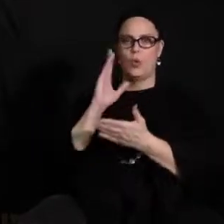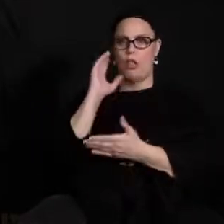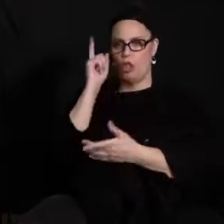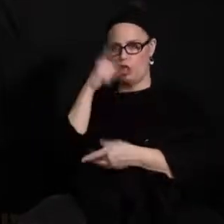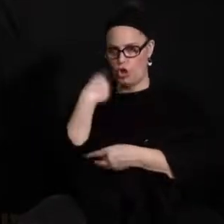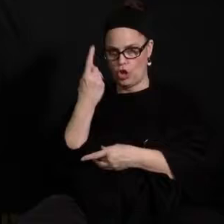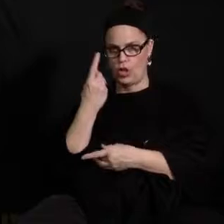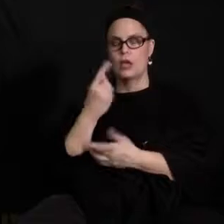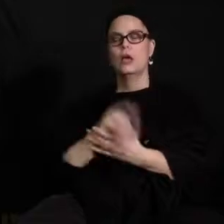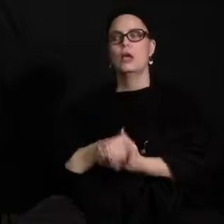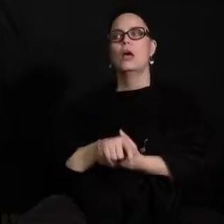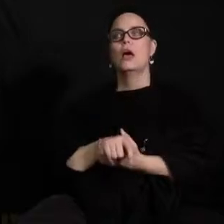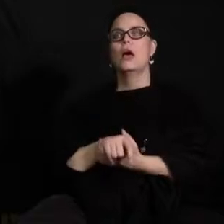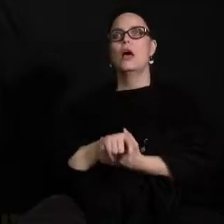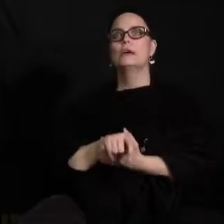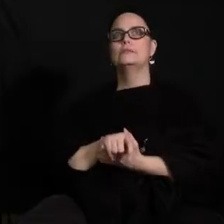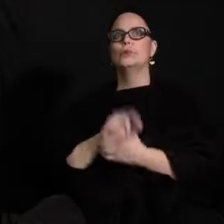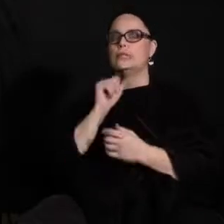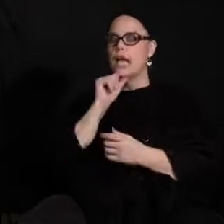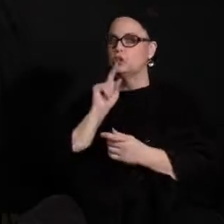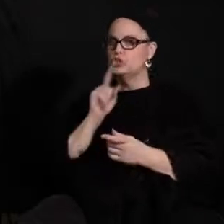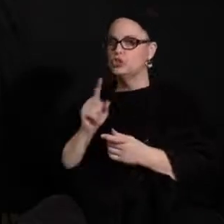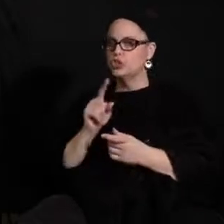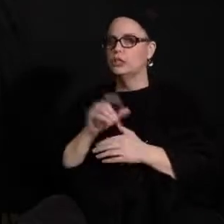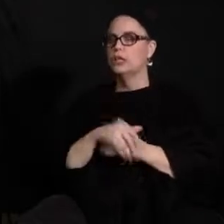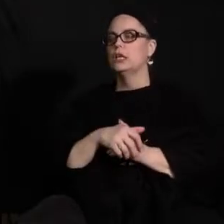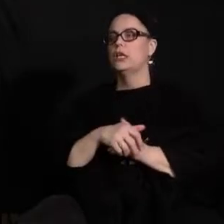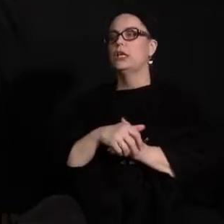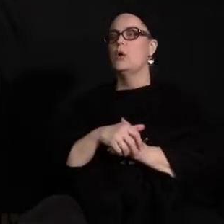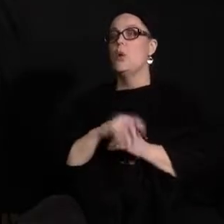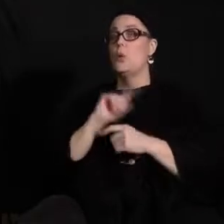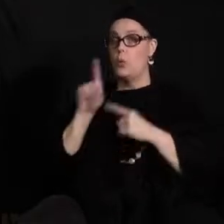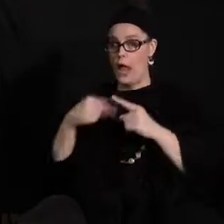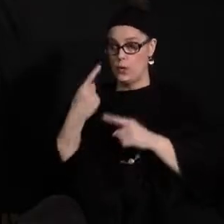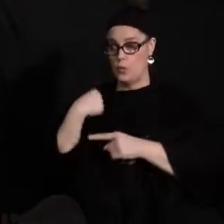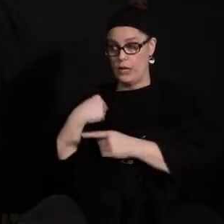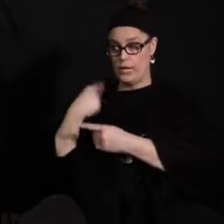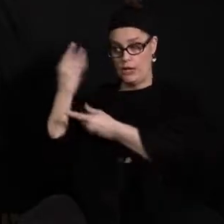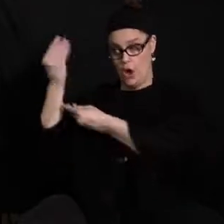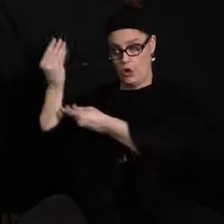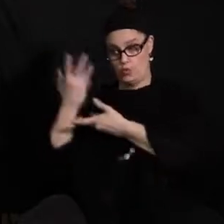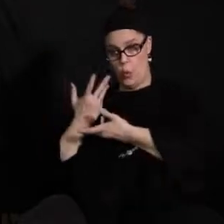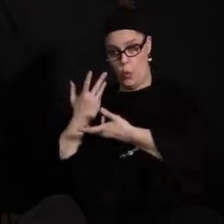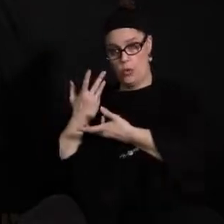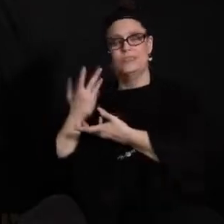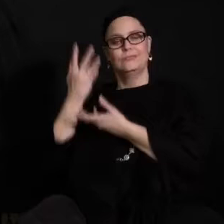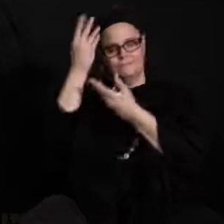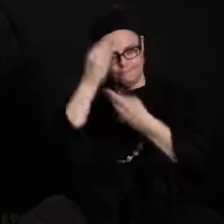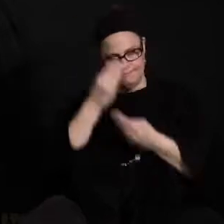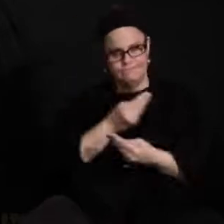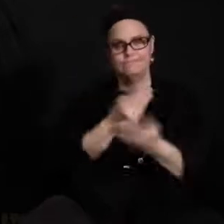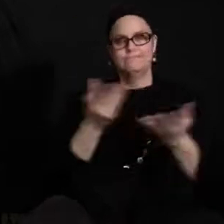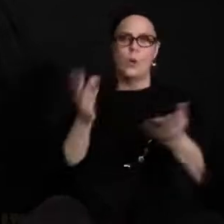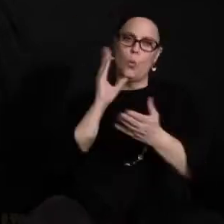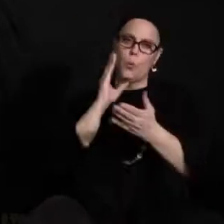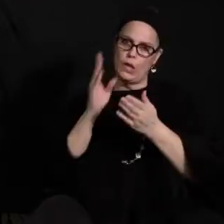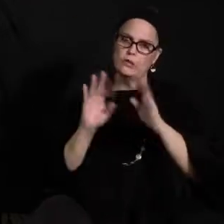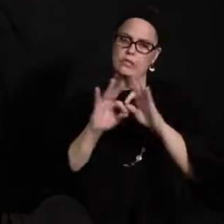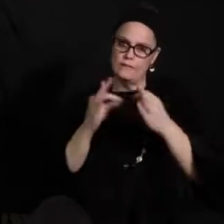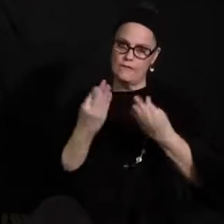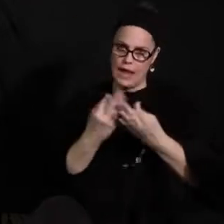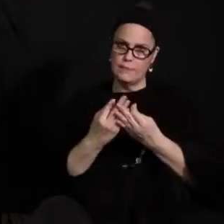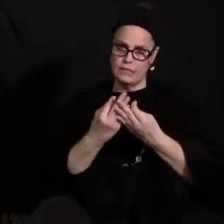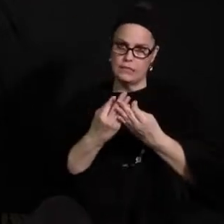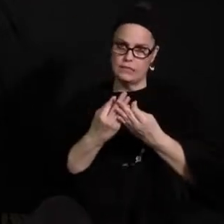look and what the guidance is there but what we can share with you is that when we receive that information we will get it out to all of our families